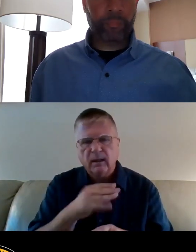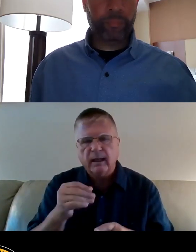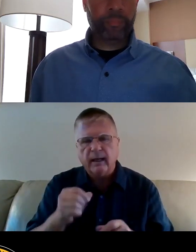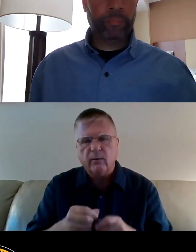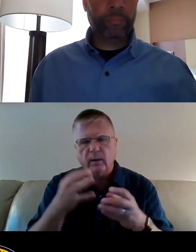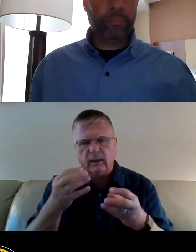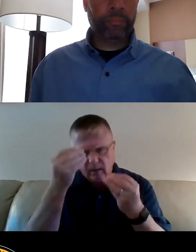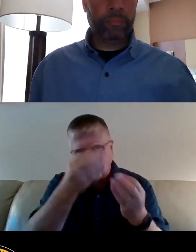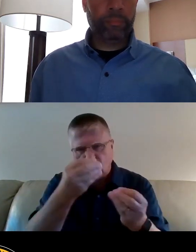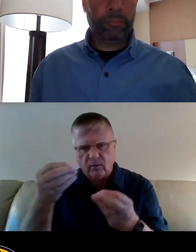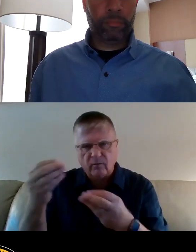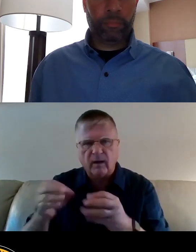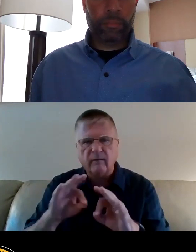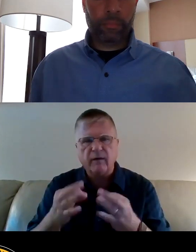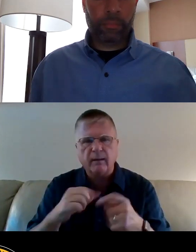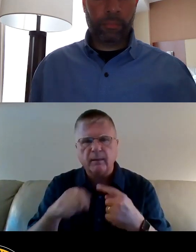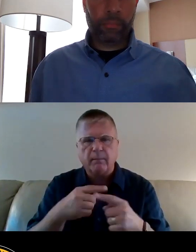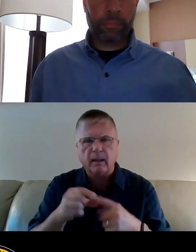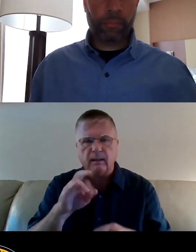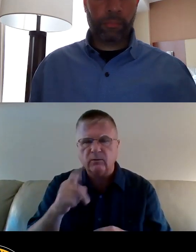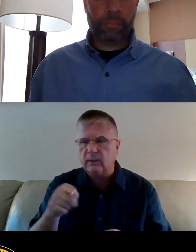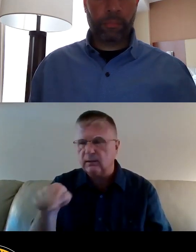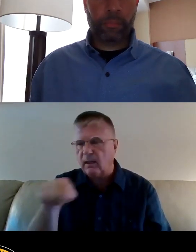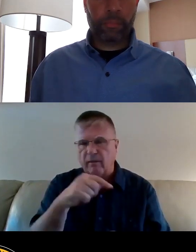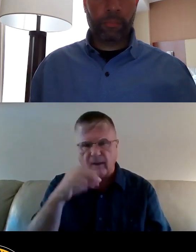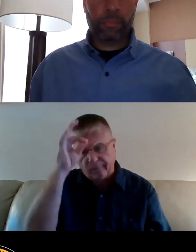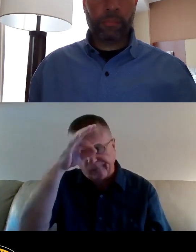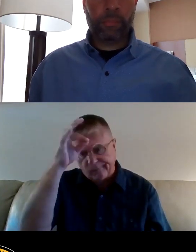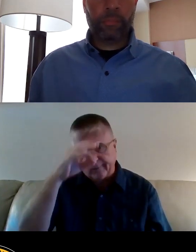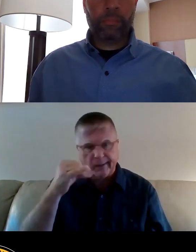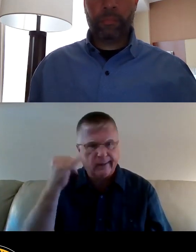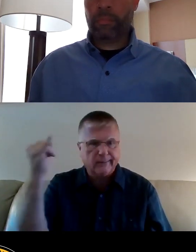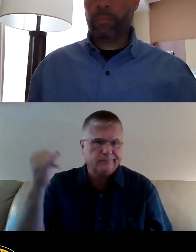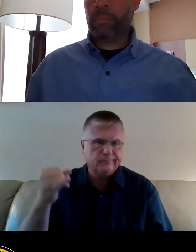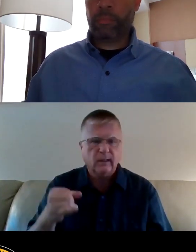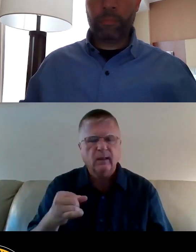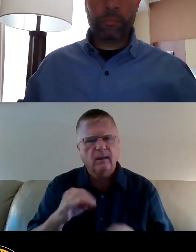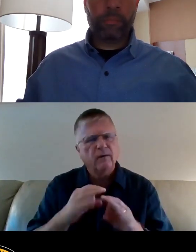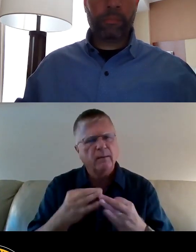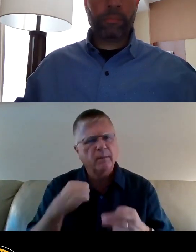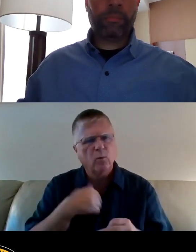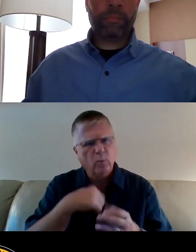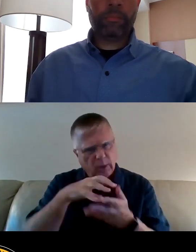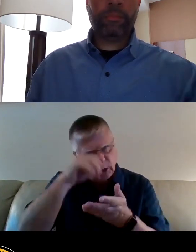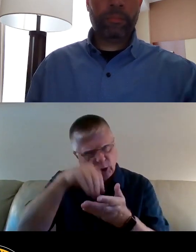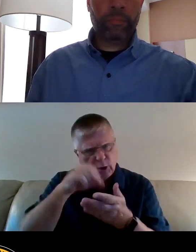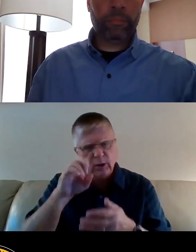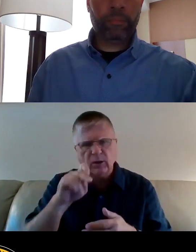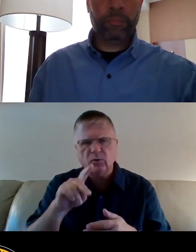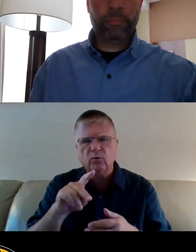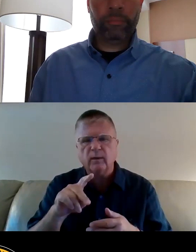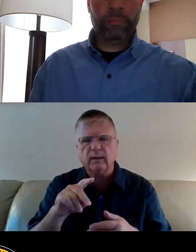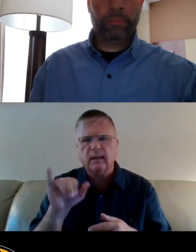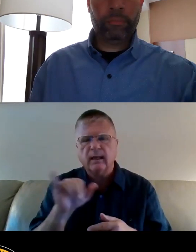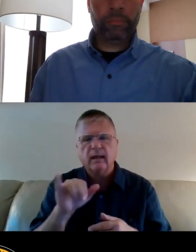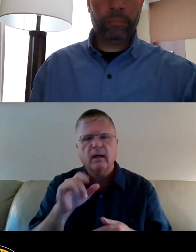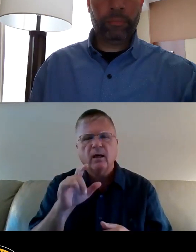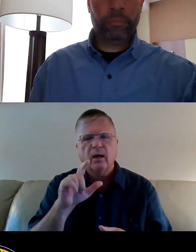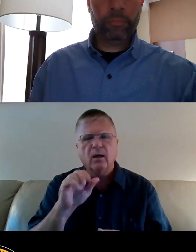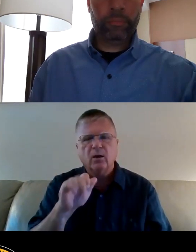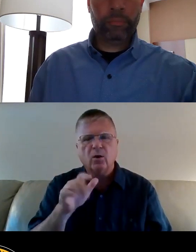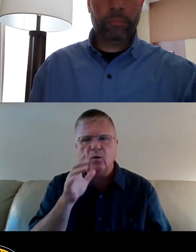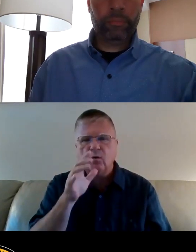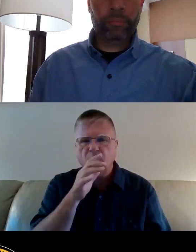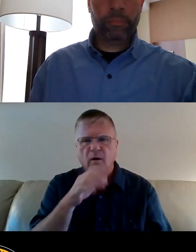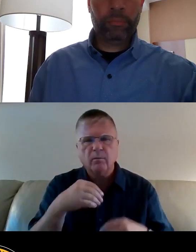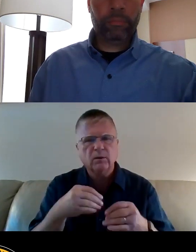notified of these risks, they will have no idea. As a family, we learn the risks at our local farmer's market. We